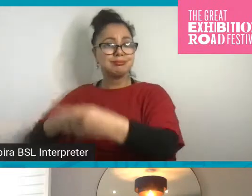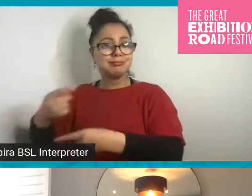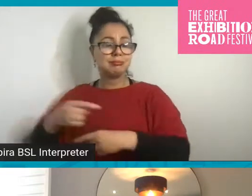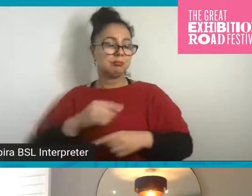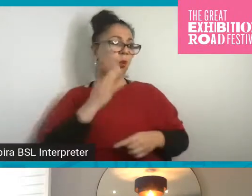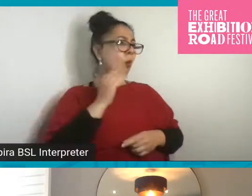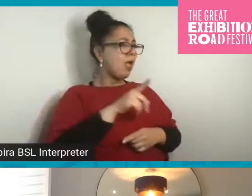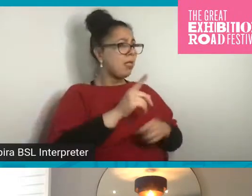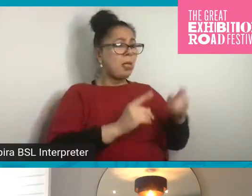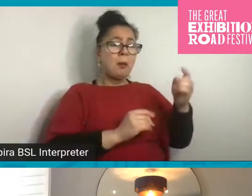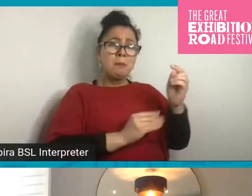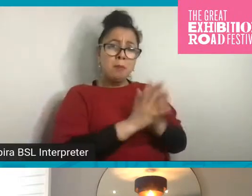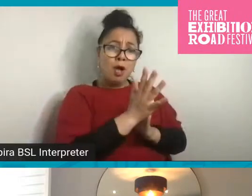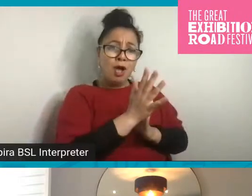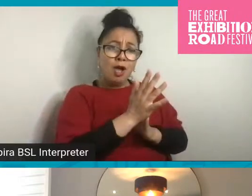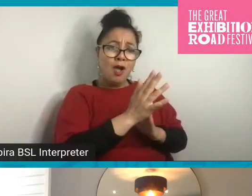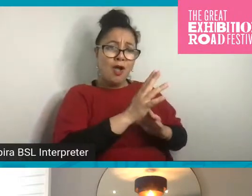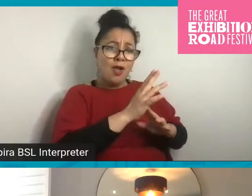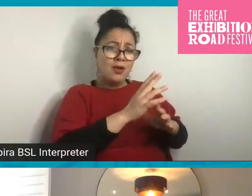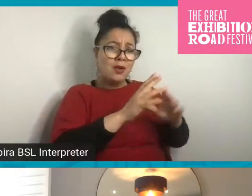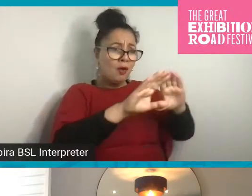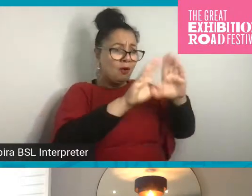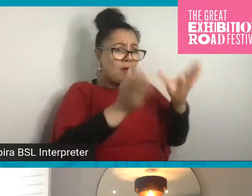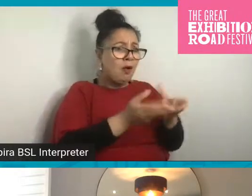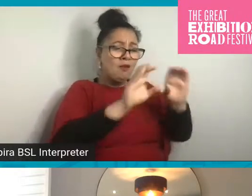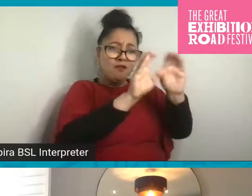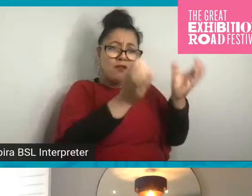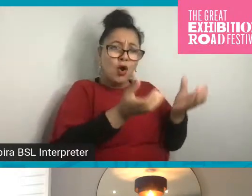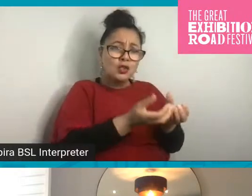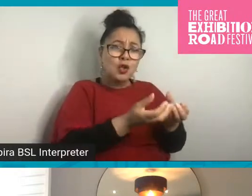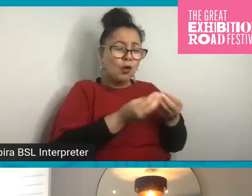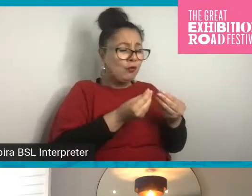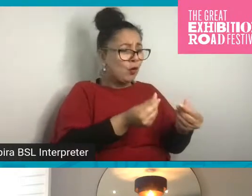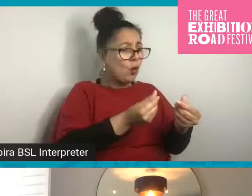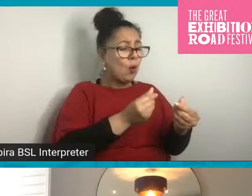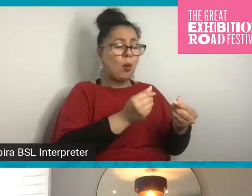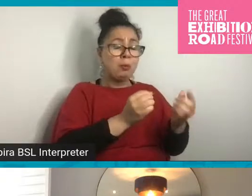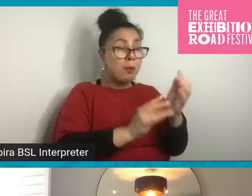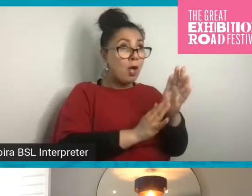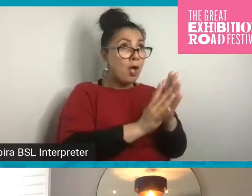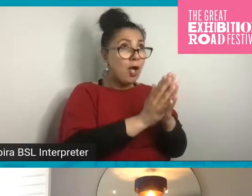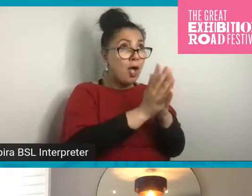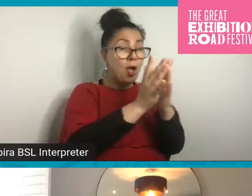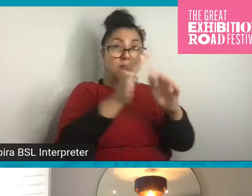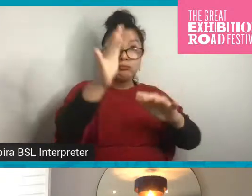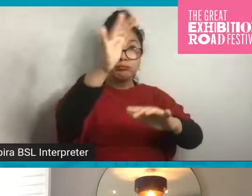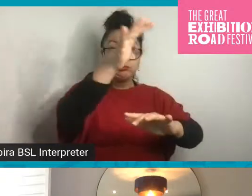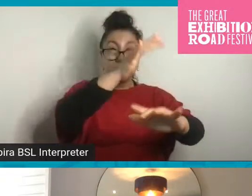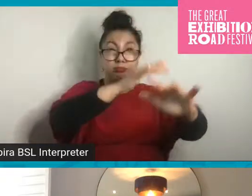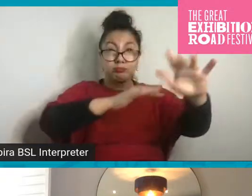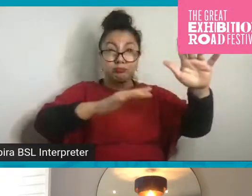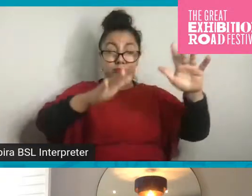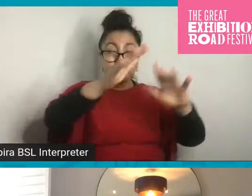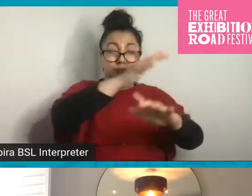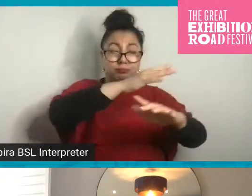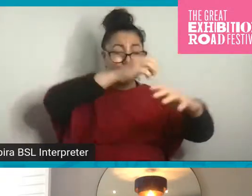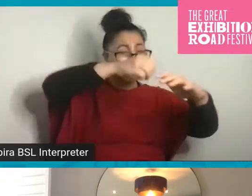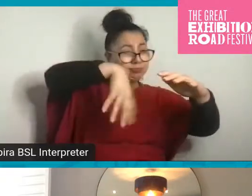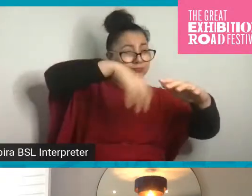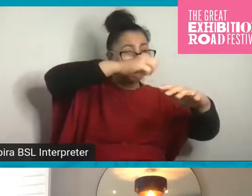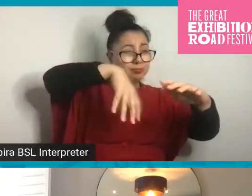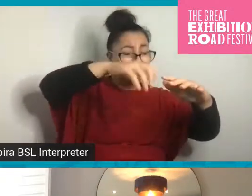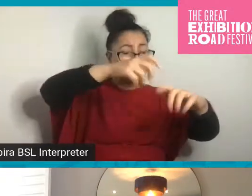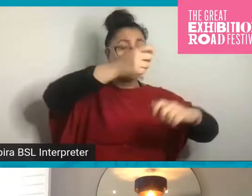more harmful to the environment because this releases gases, which cause pollution.